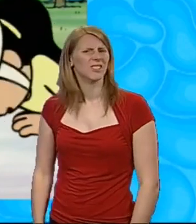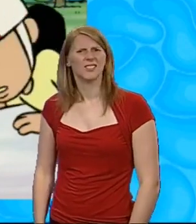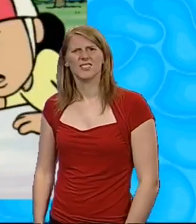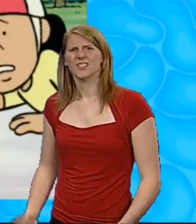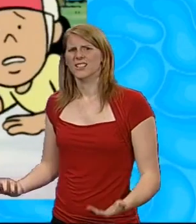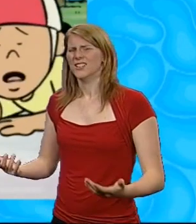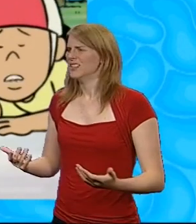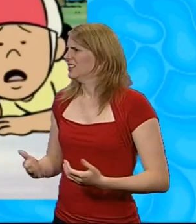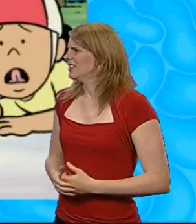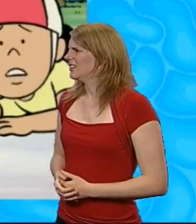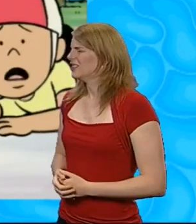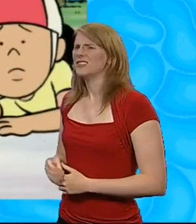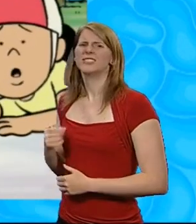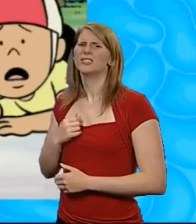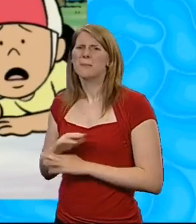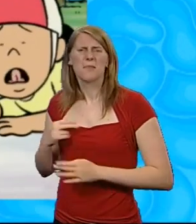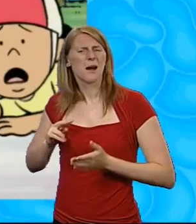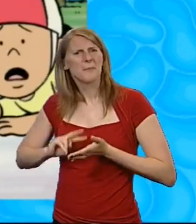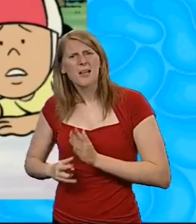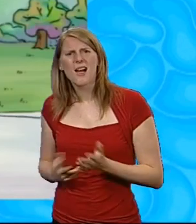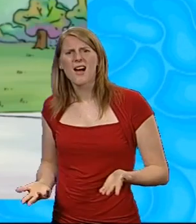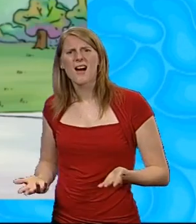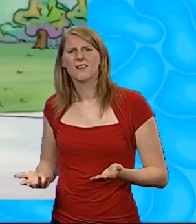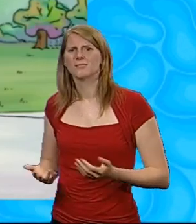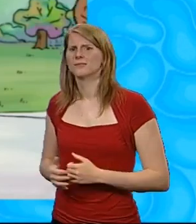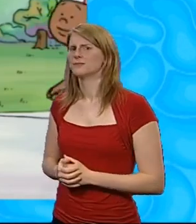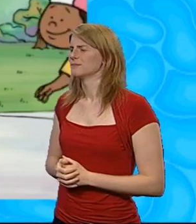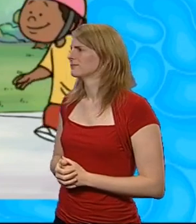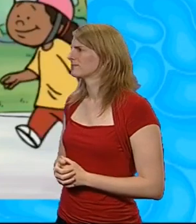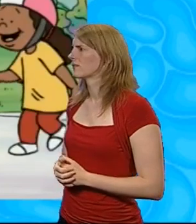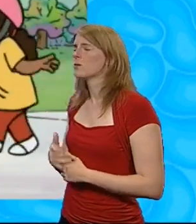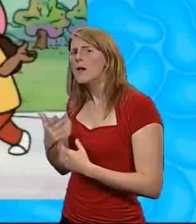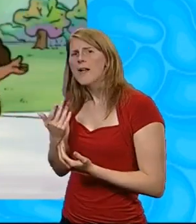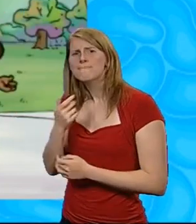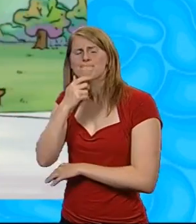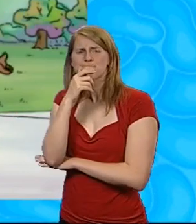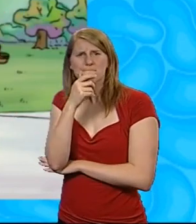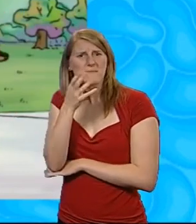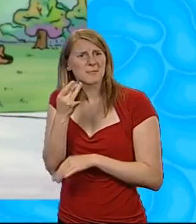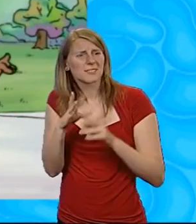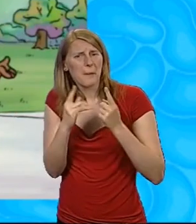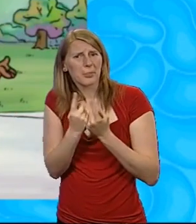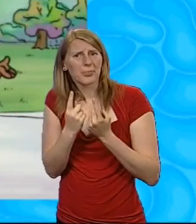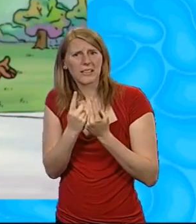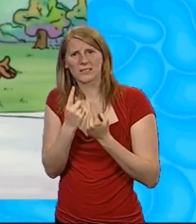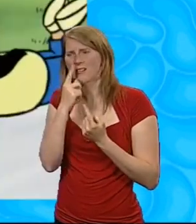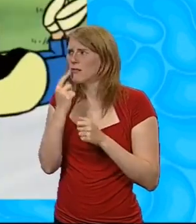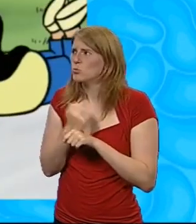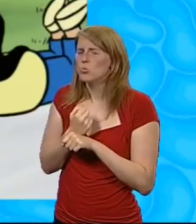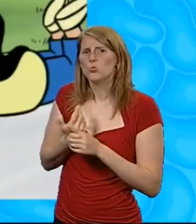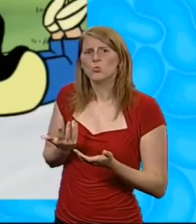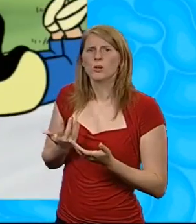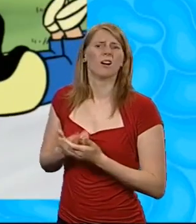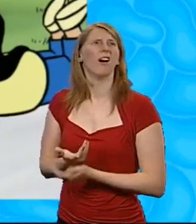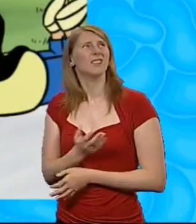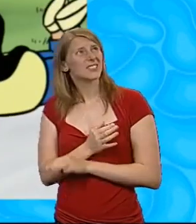This was definitely not part of my plan. Well, maybe there's something else we can do here, Jetta. There's